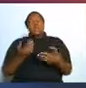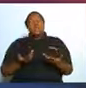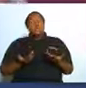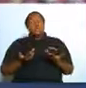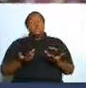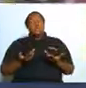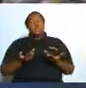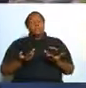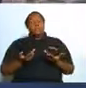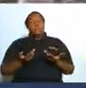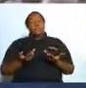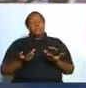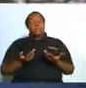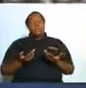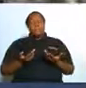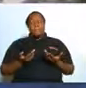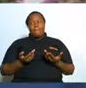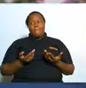defend